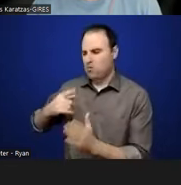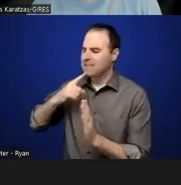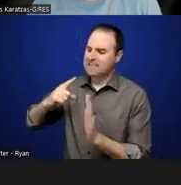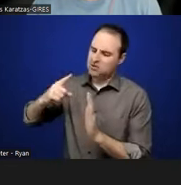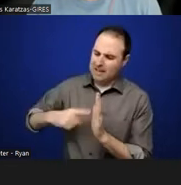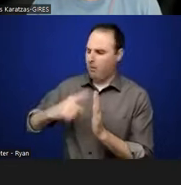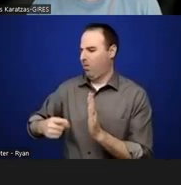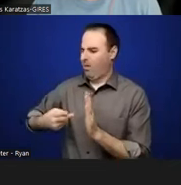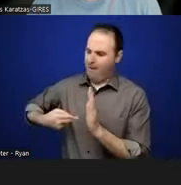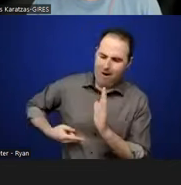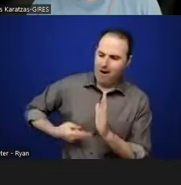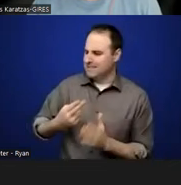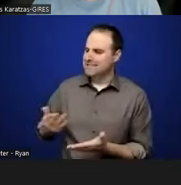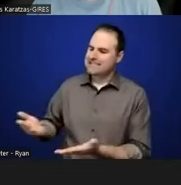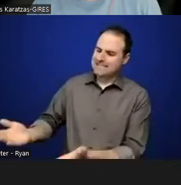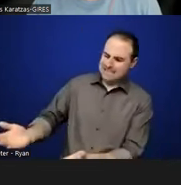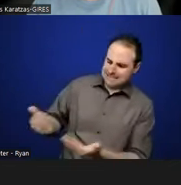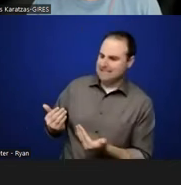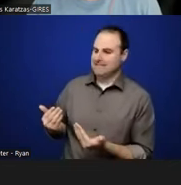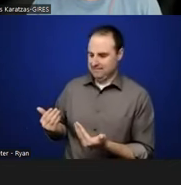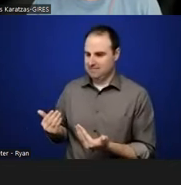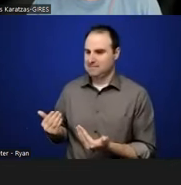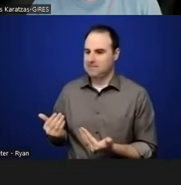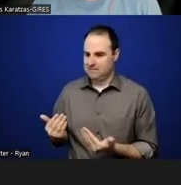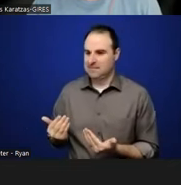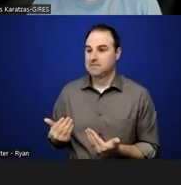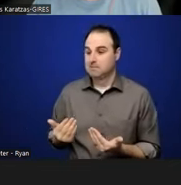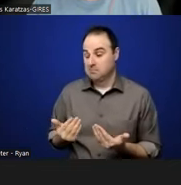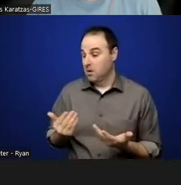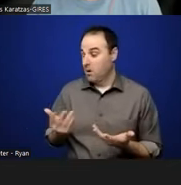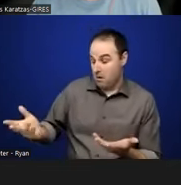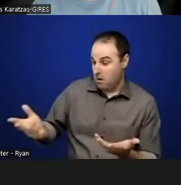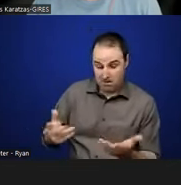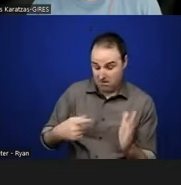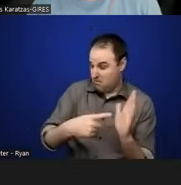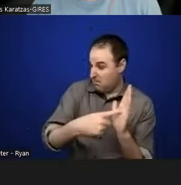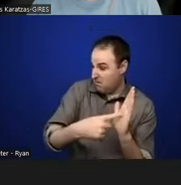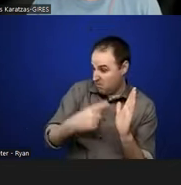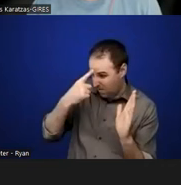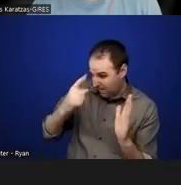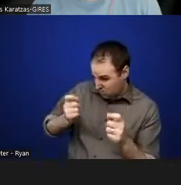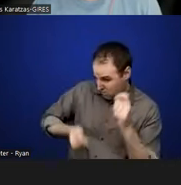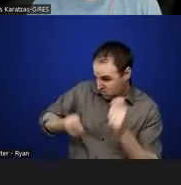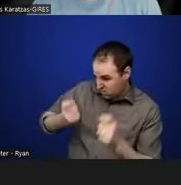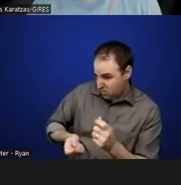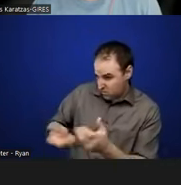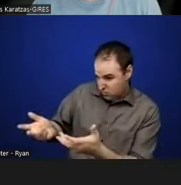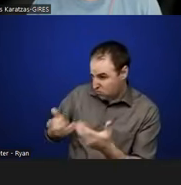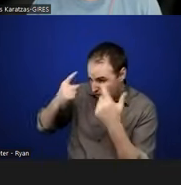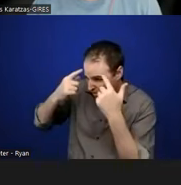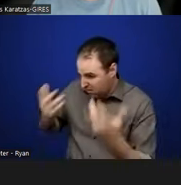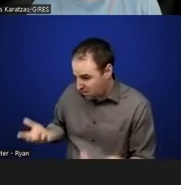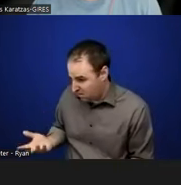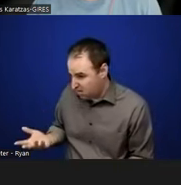honest with it. And even just throw out possibilities. Like, I wonder if this is, this area needs to be reworked to kind of think about it,